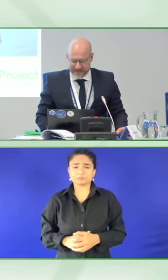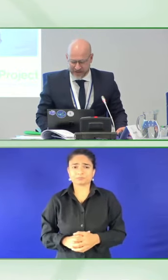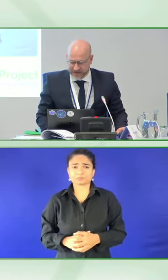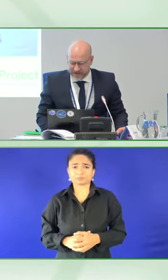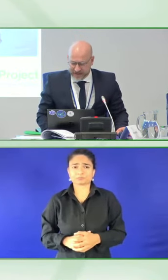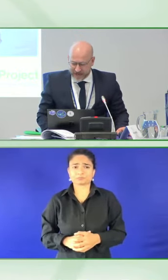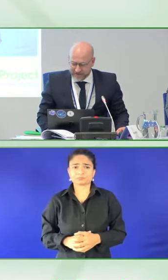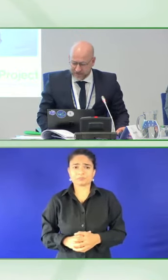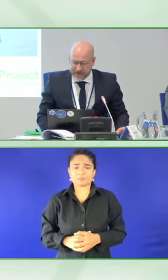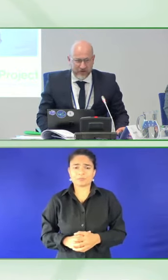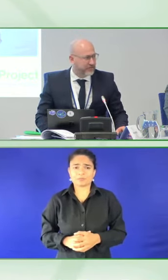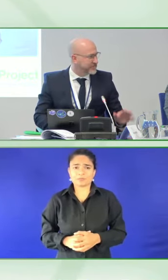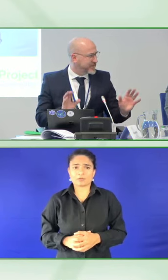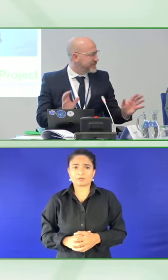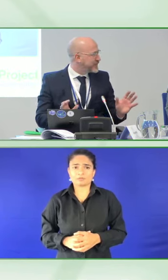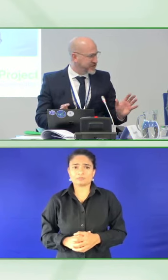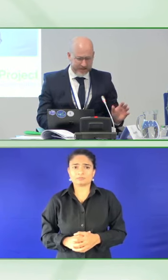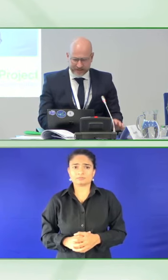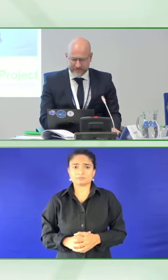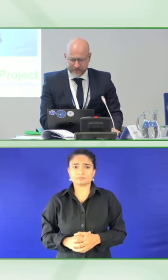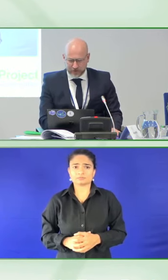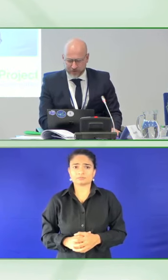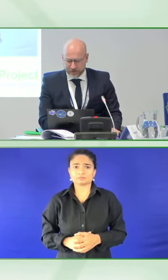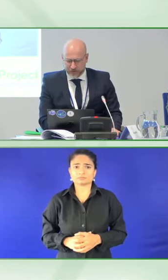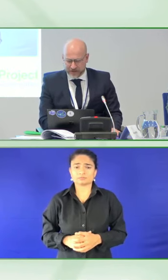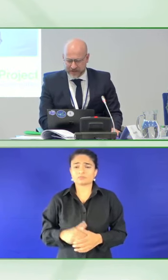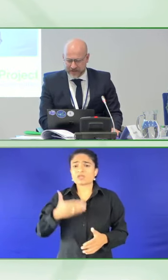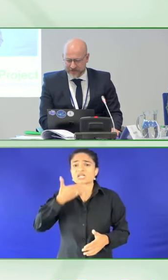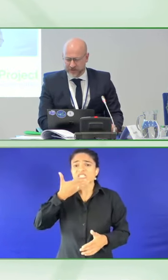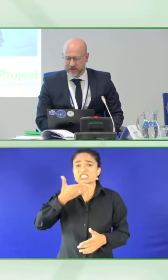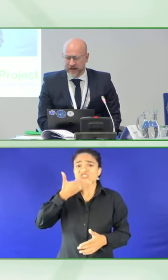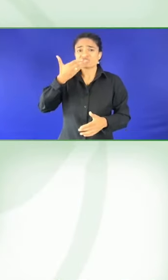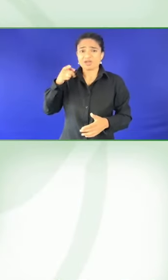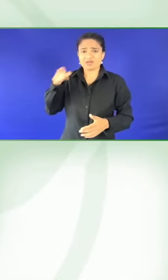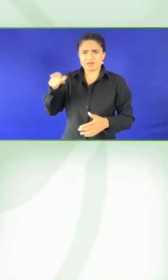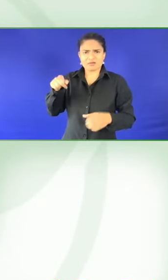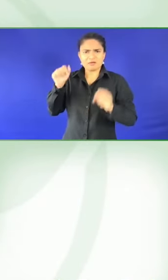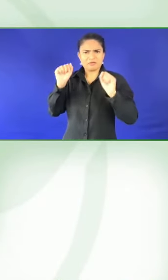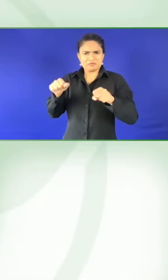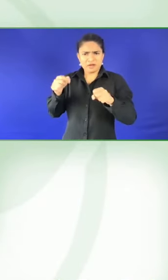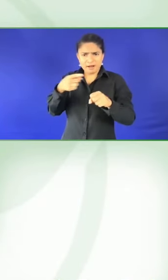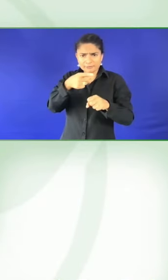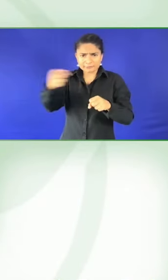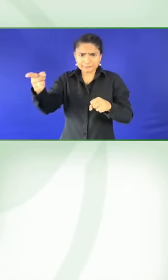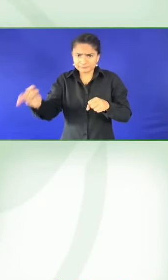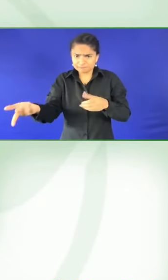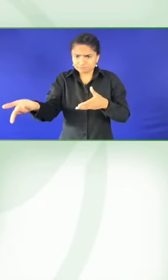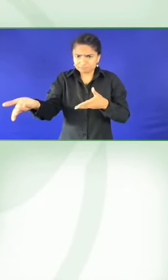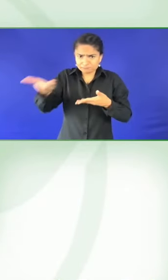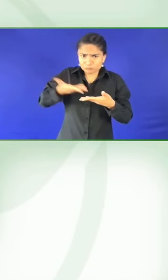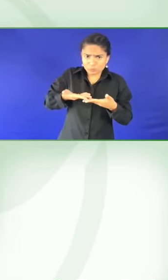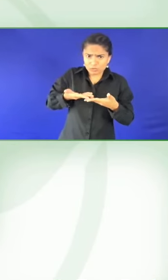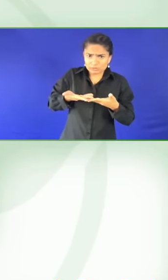session. I've got a number of questions for each of you. Carla, if I could just turn to you first.